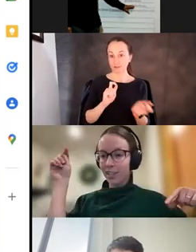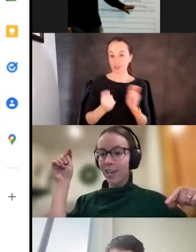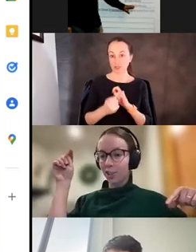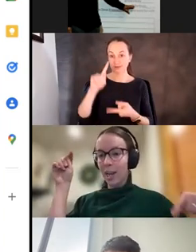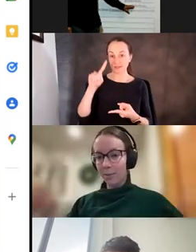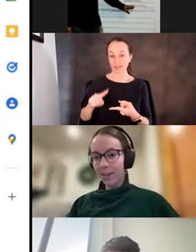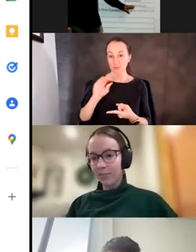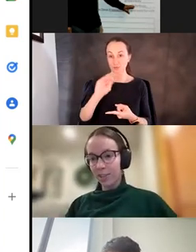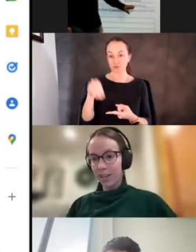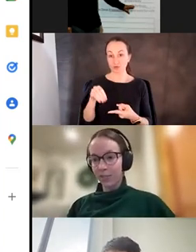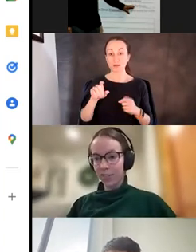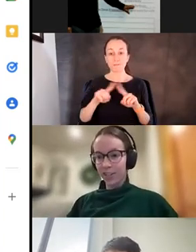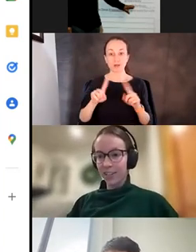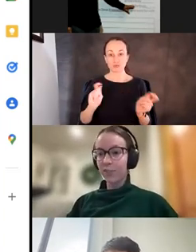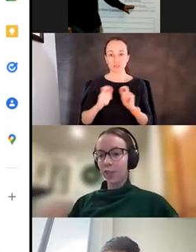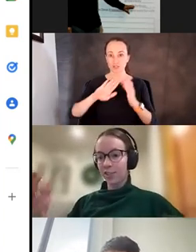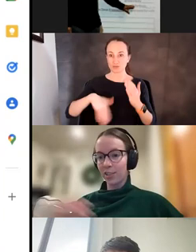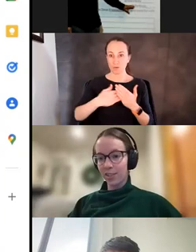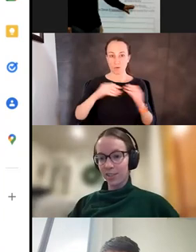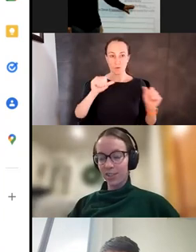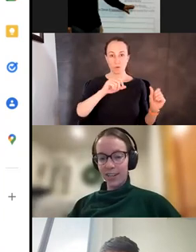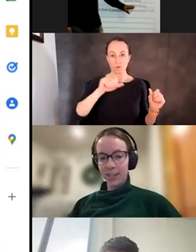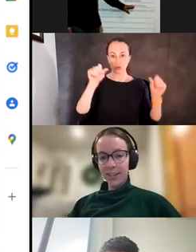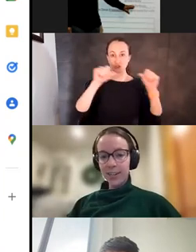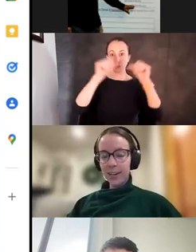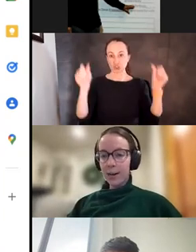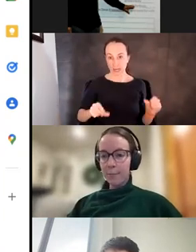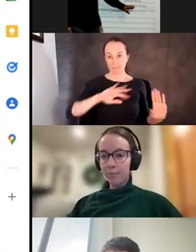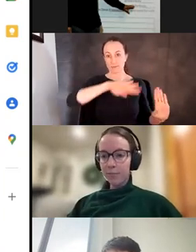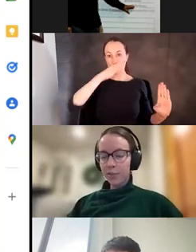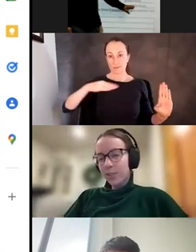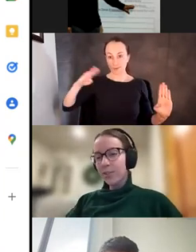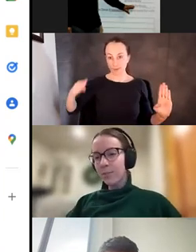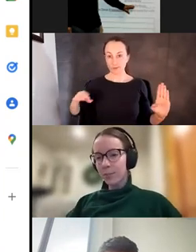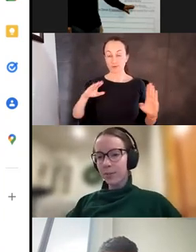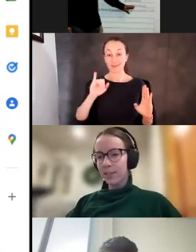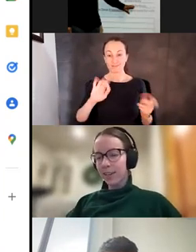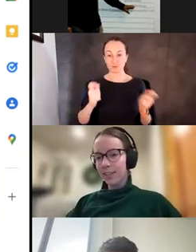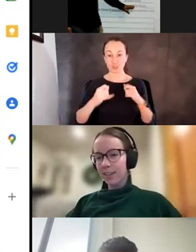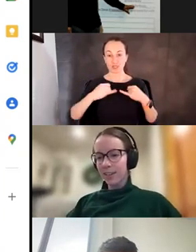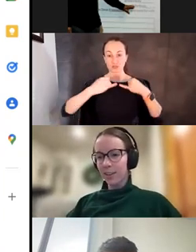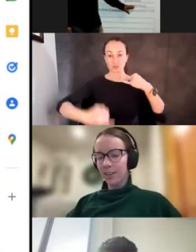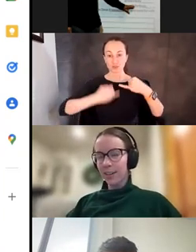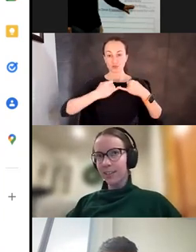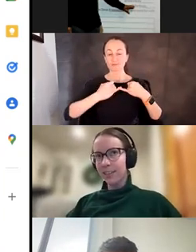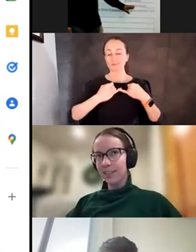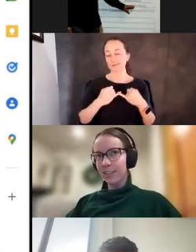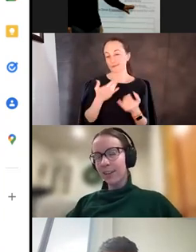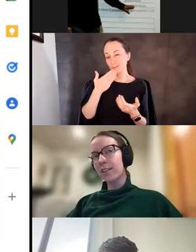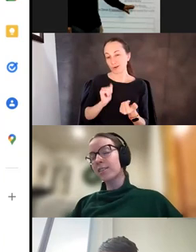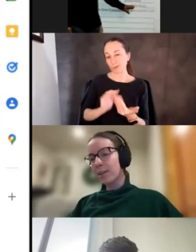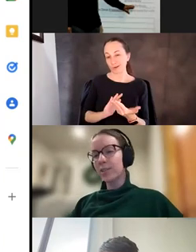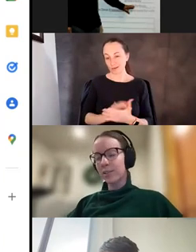change like the entire shape of the transfer function if you change the circuit. Um, so, so it's a much better way. It's like, it's like a little, uh,